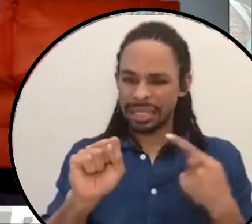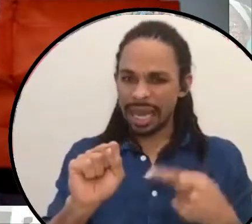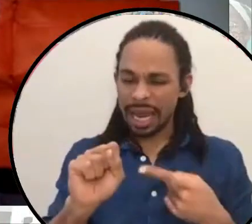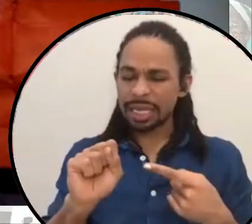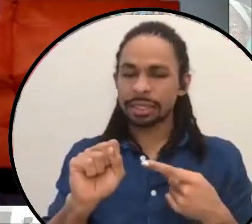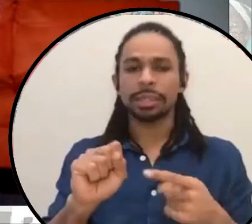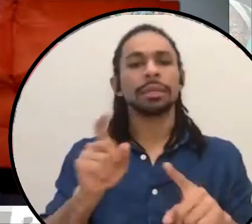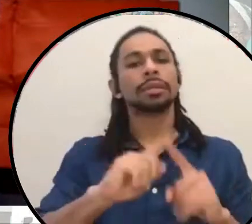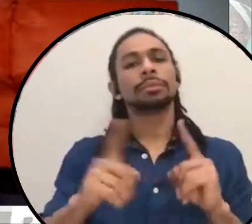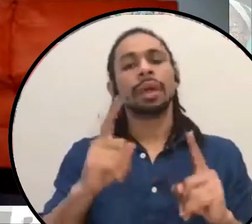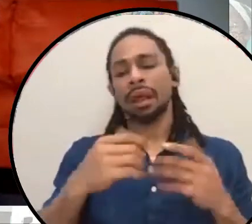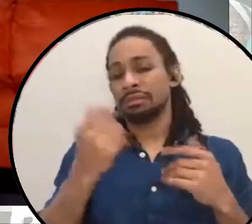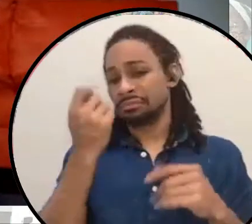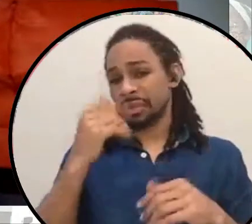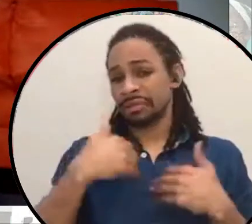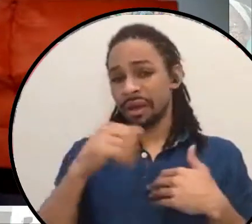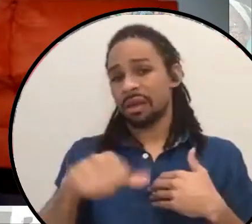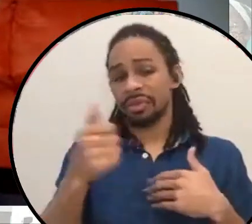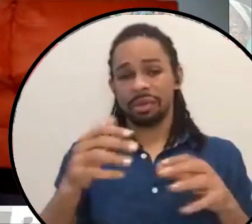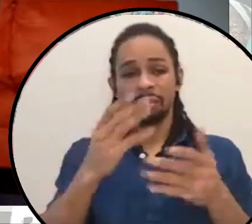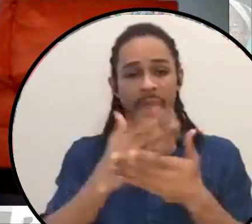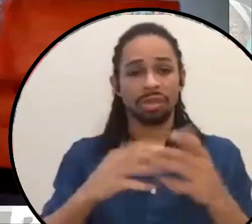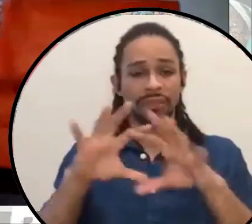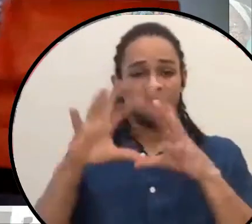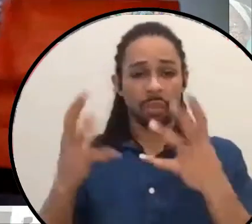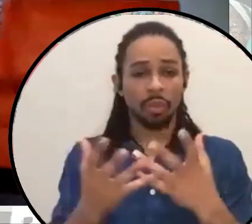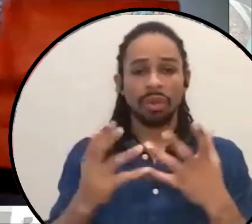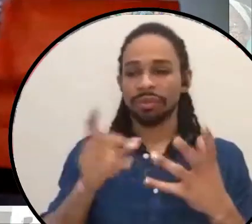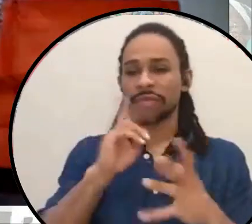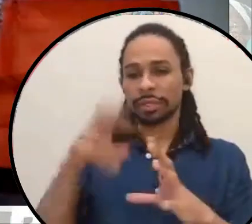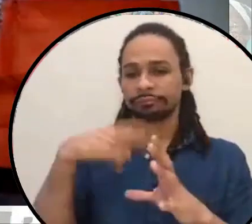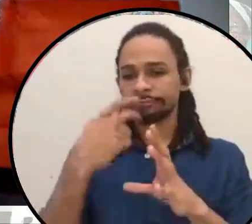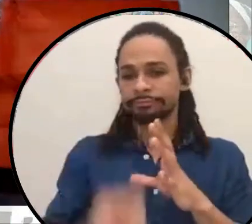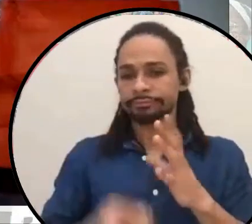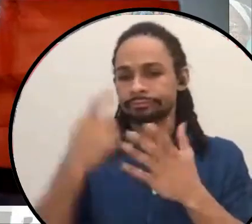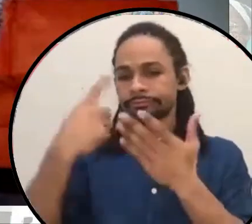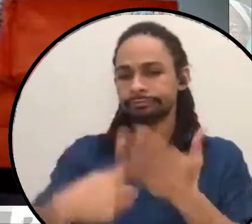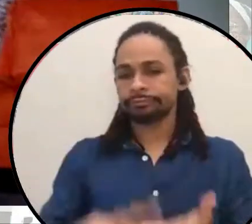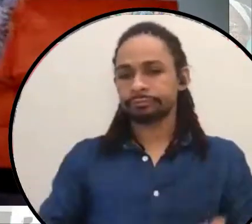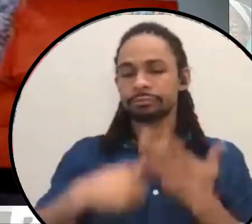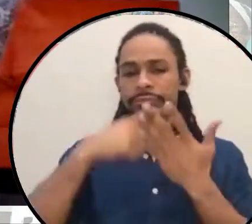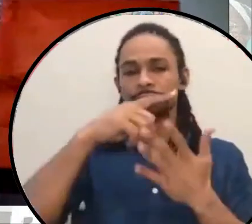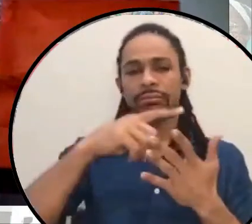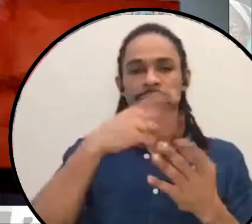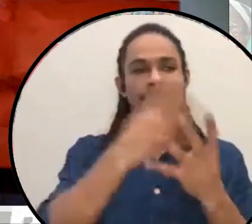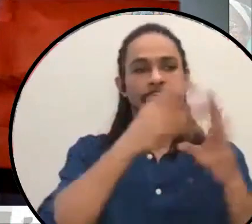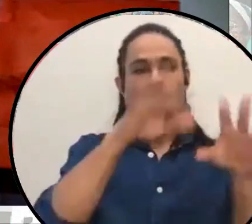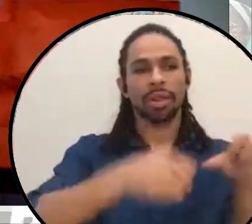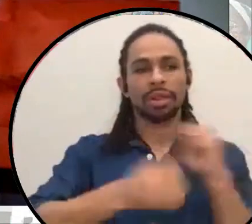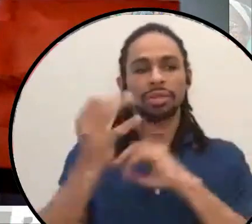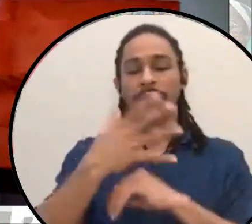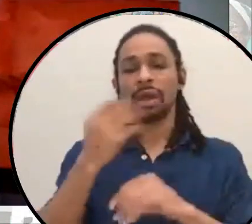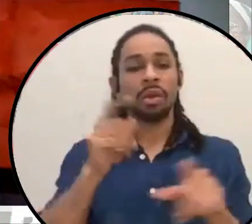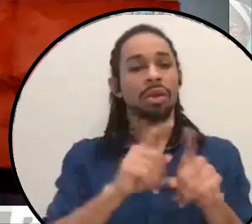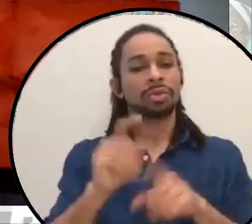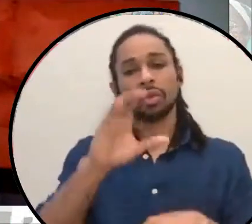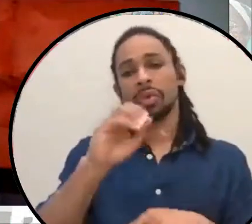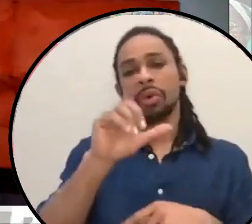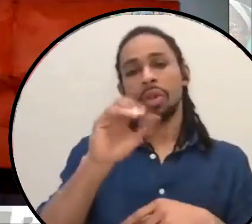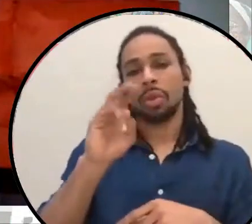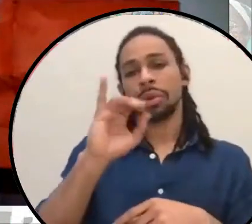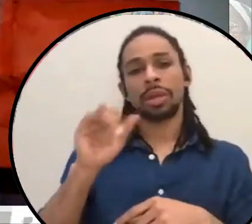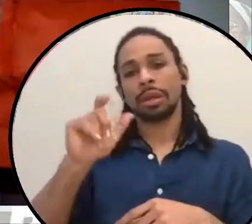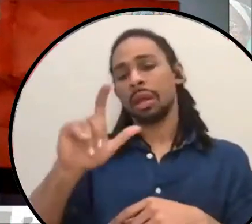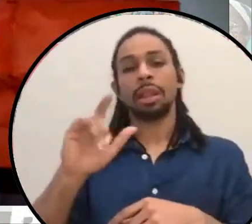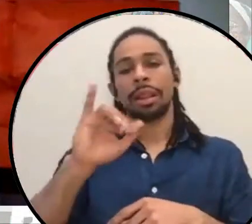world that are also, um, delving into thinking about abolition and also thinking about the colonial import of imprisonment